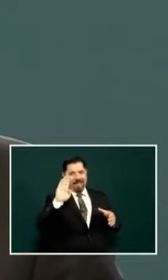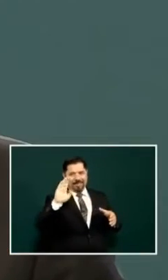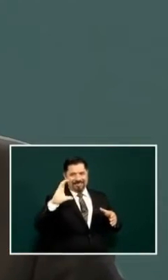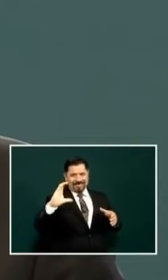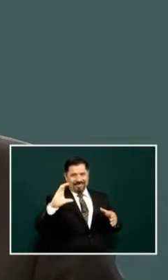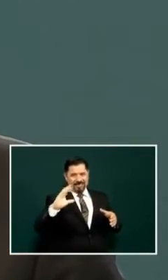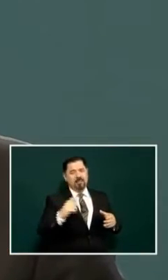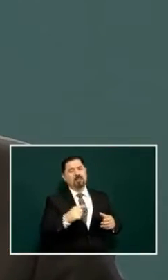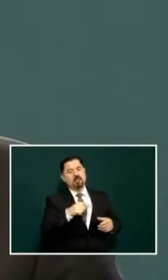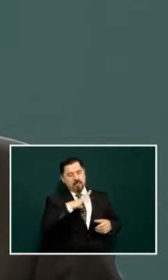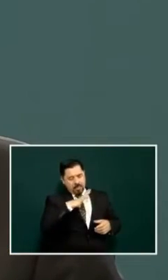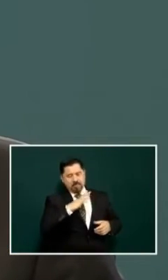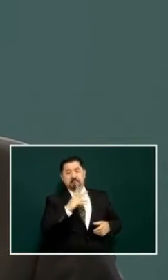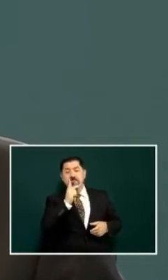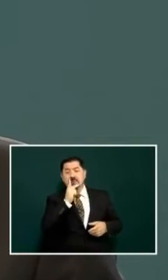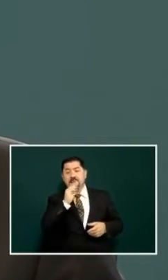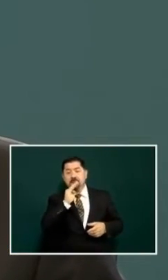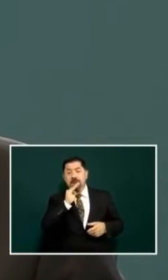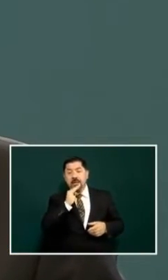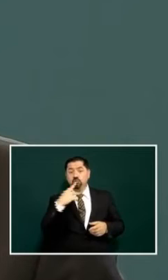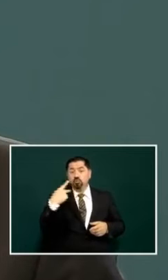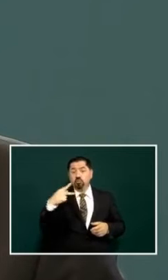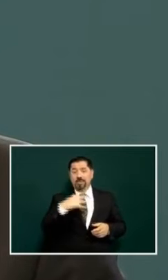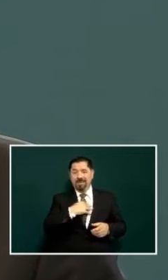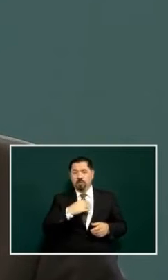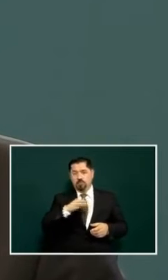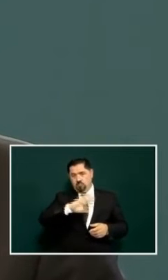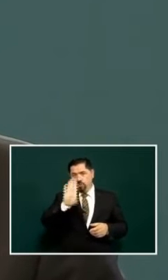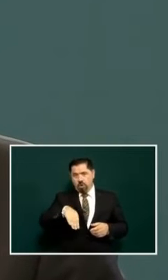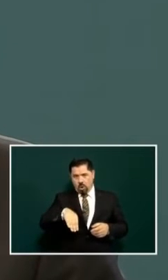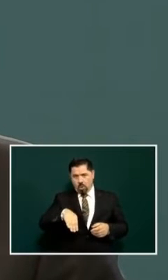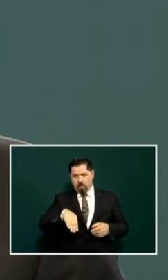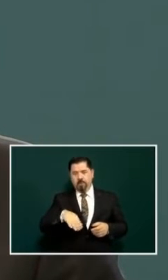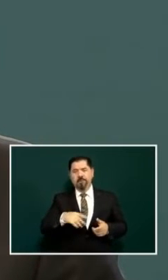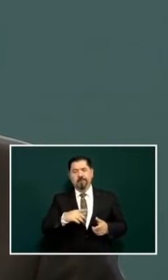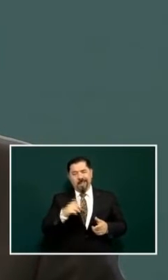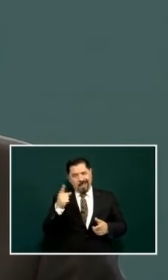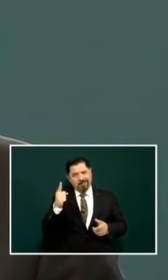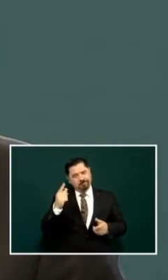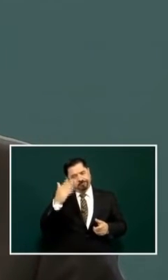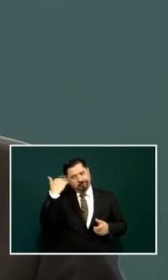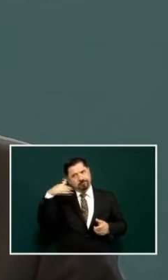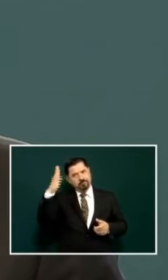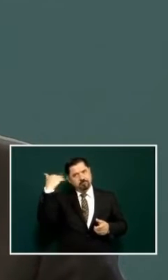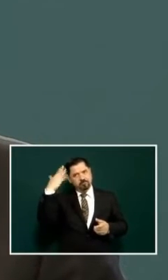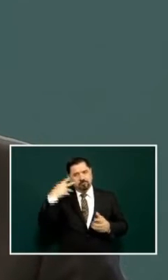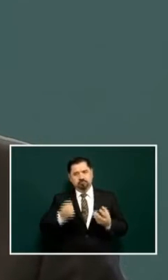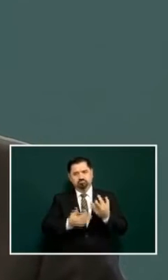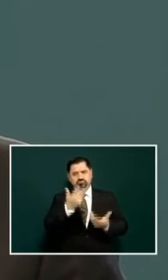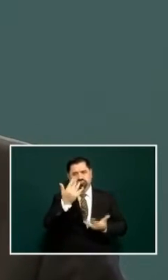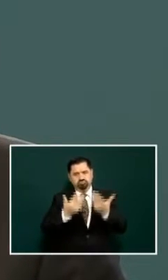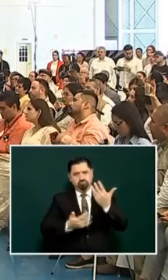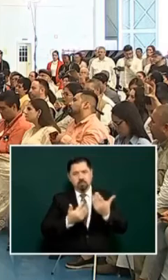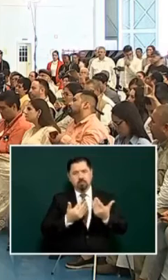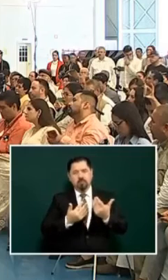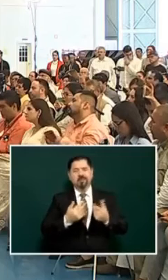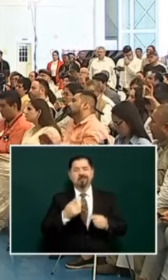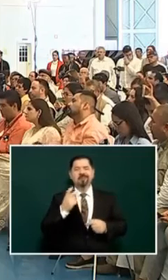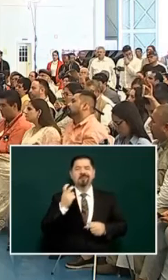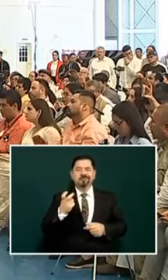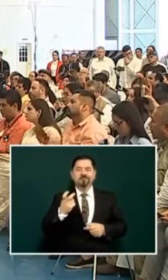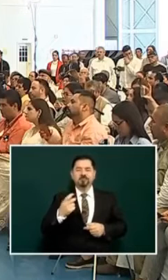babies that lost their life in that fire and it's a